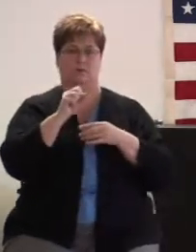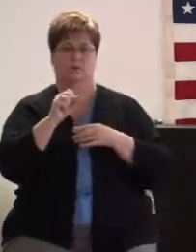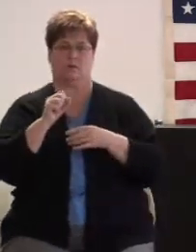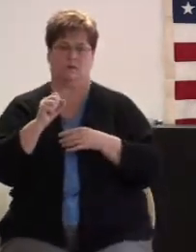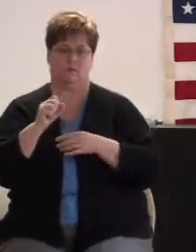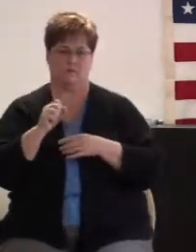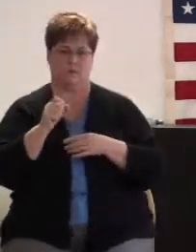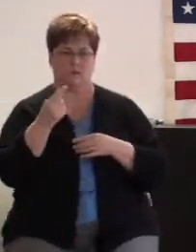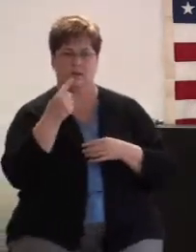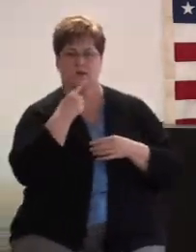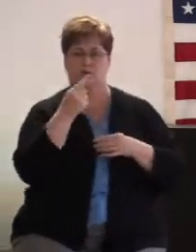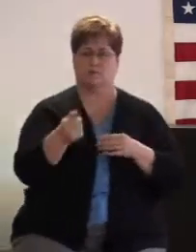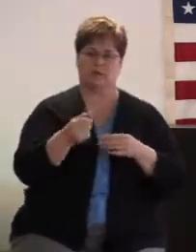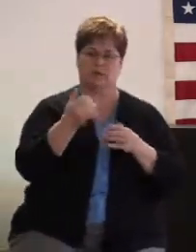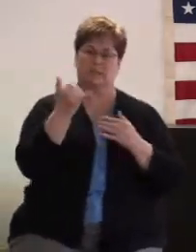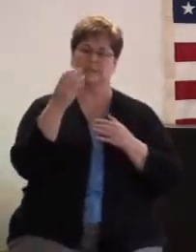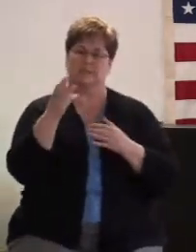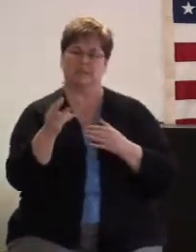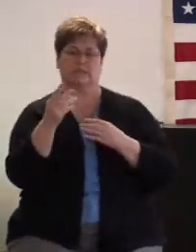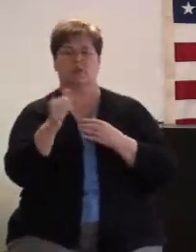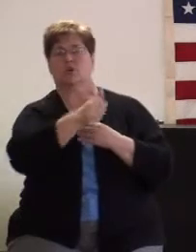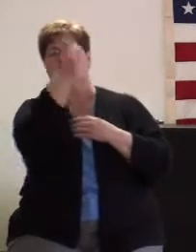told me six other countries.